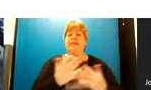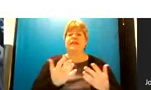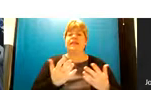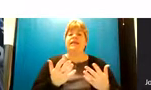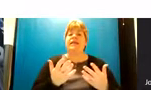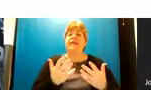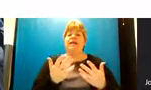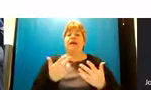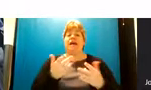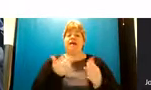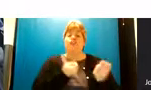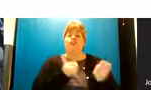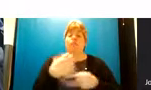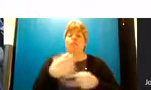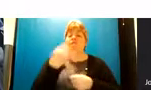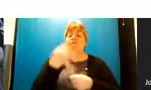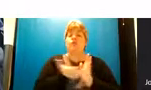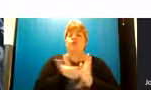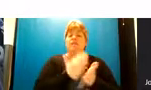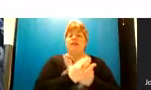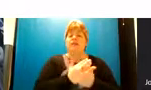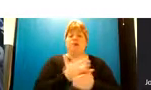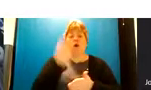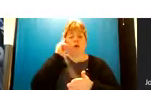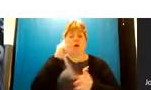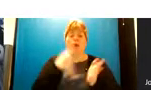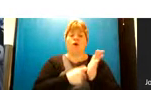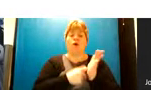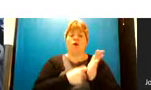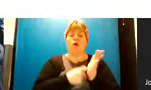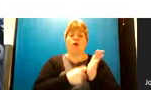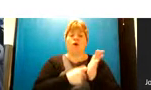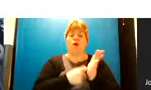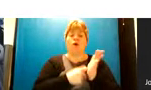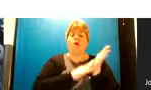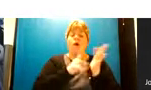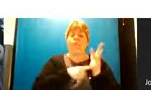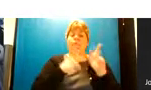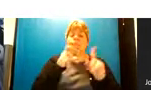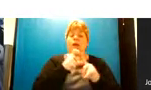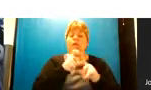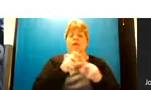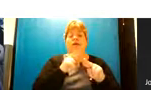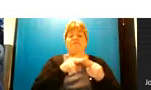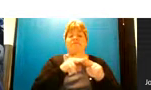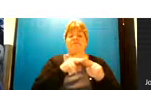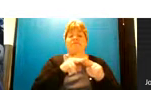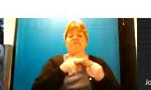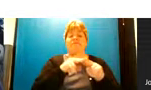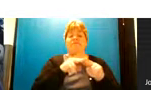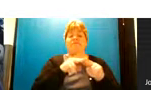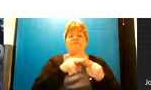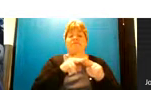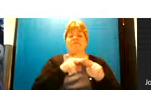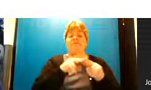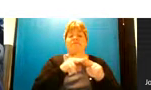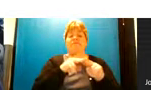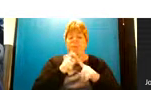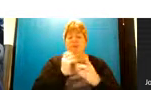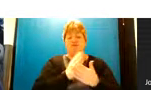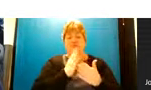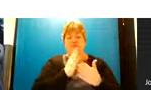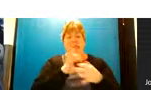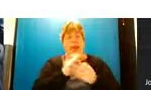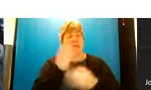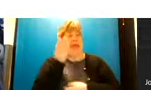a voluntary sector organization called richmond fellowship and the kind of support that people could receive there is again it's that listening and it